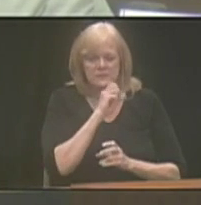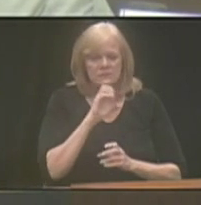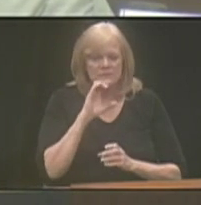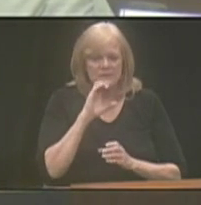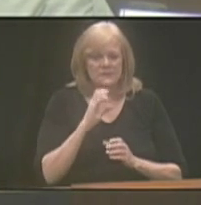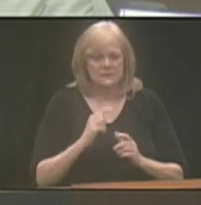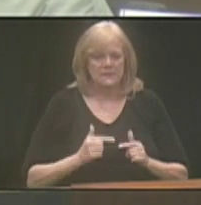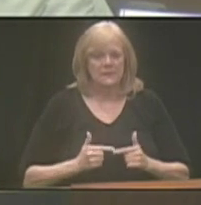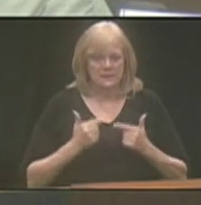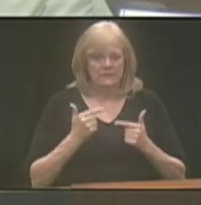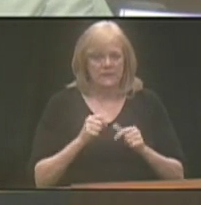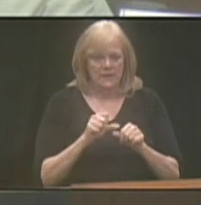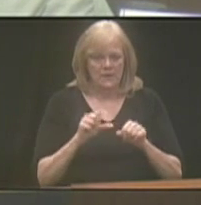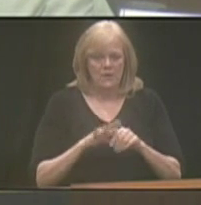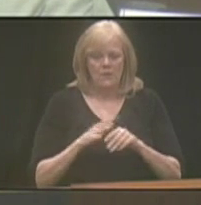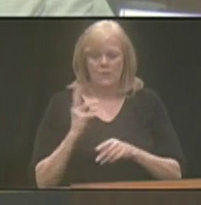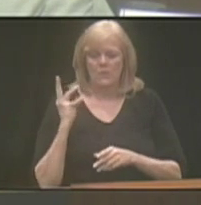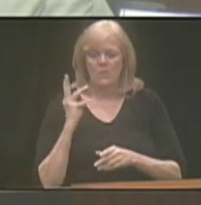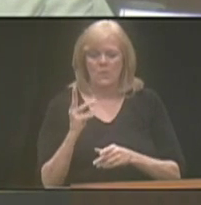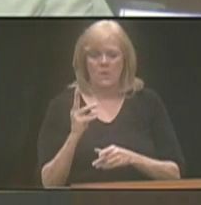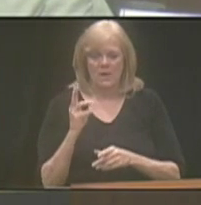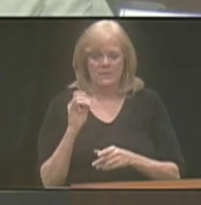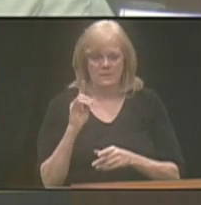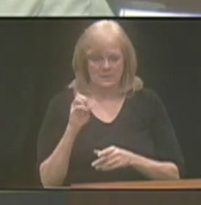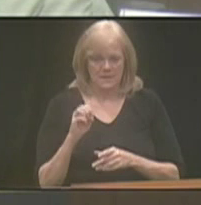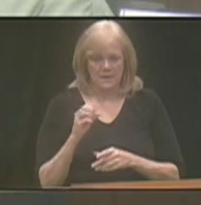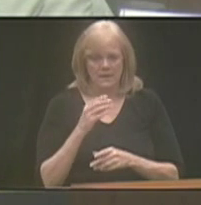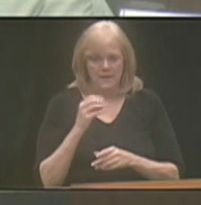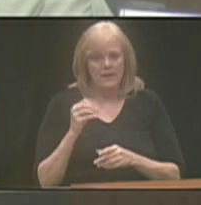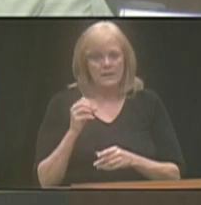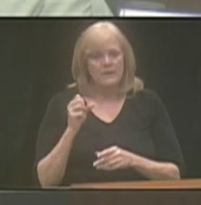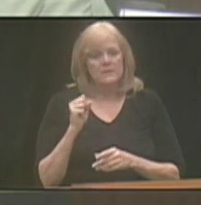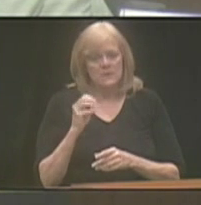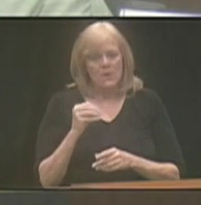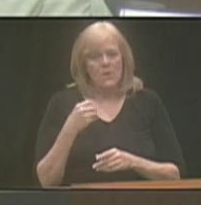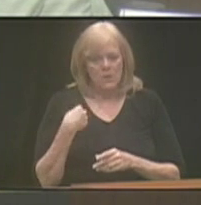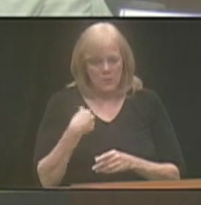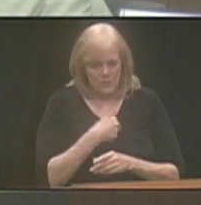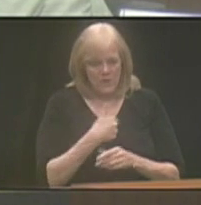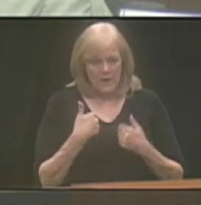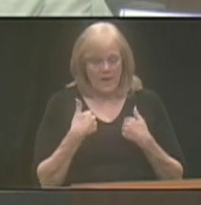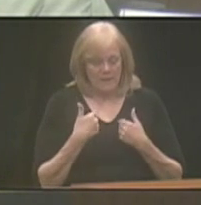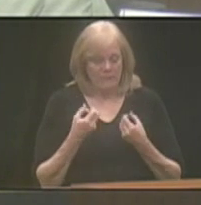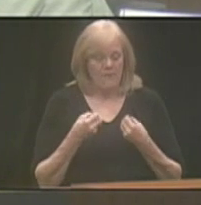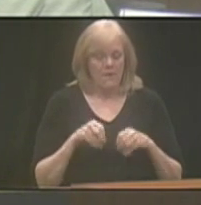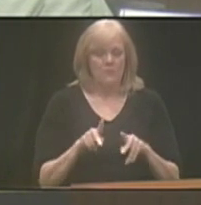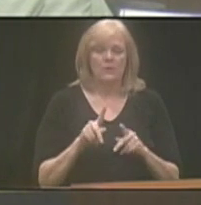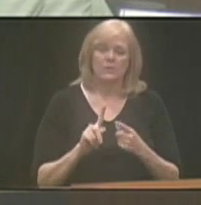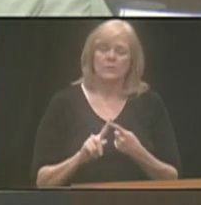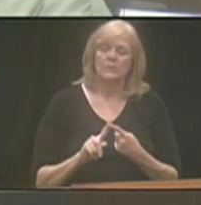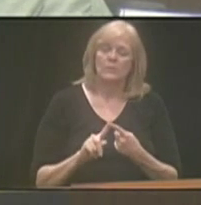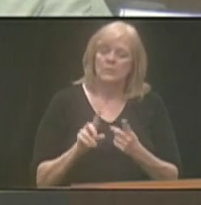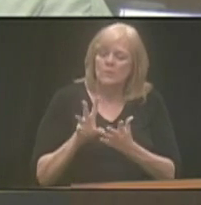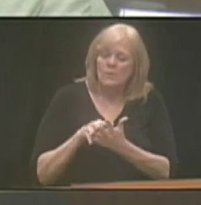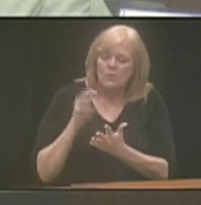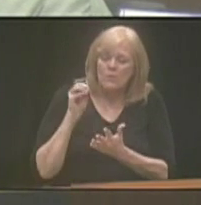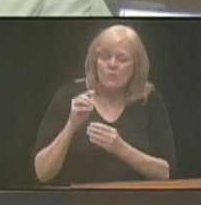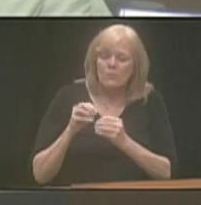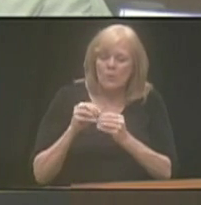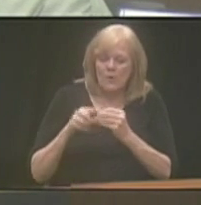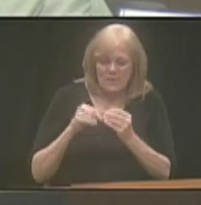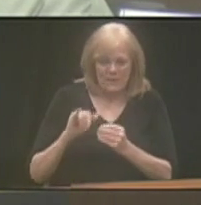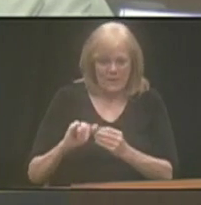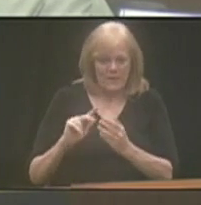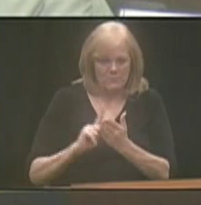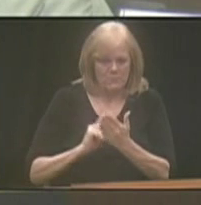as well on the west side. And so, yeah, so we had the opportunity to learn more about the project